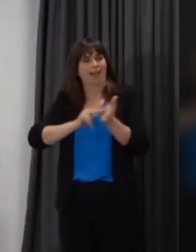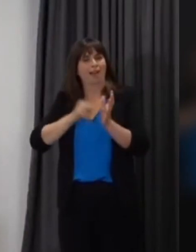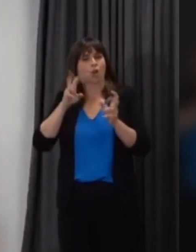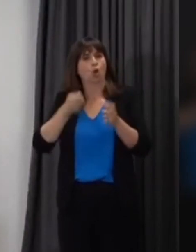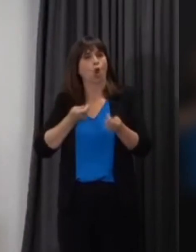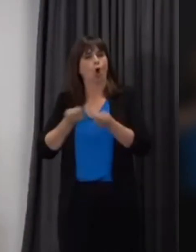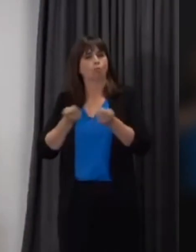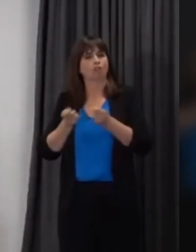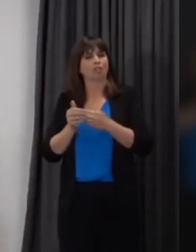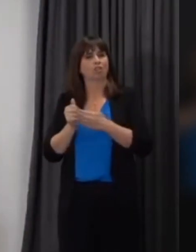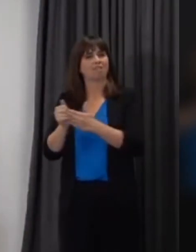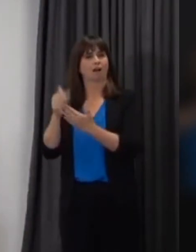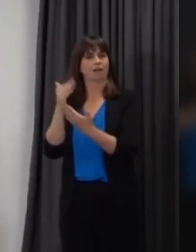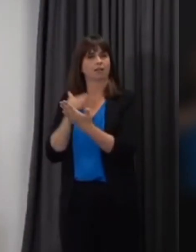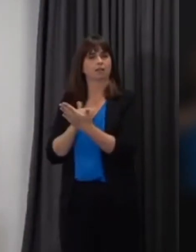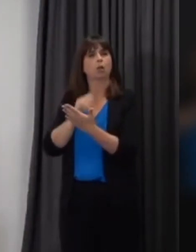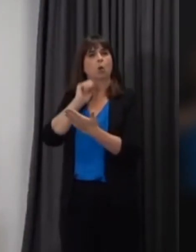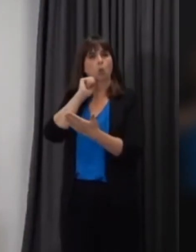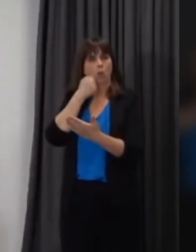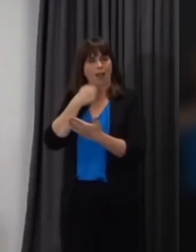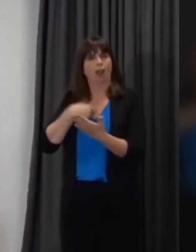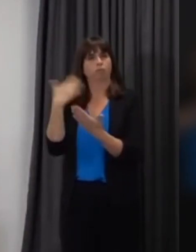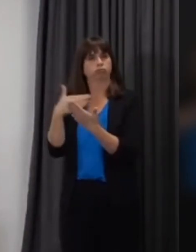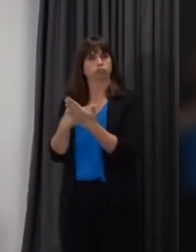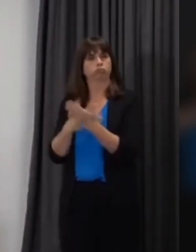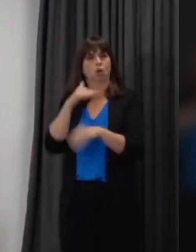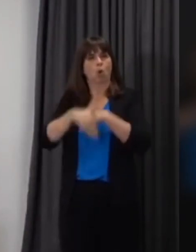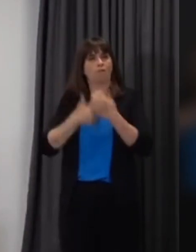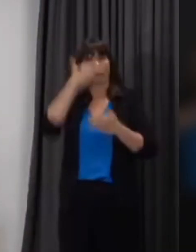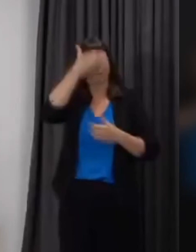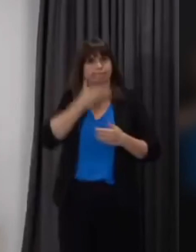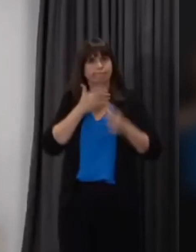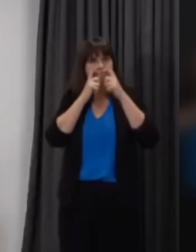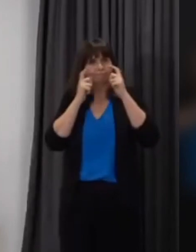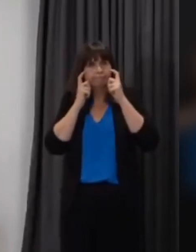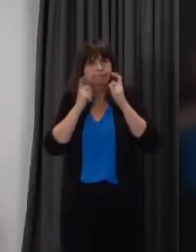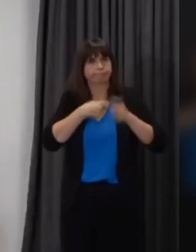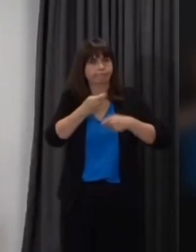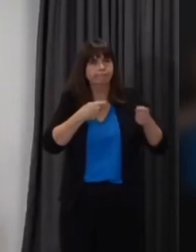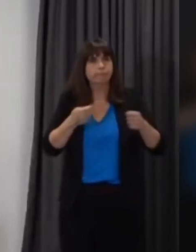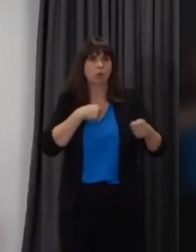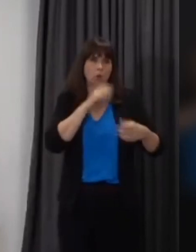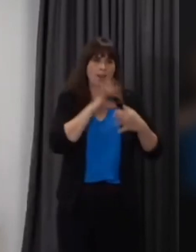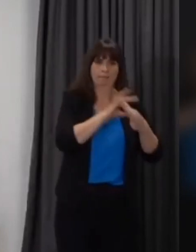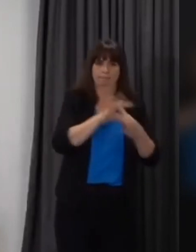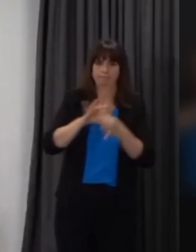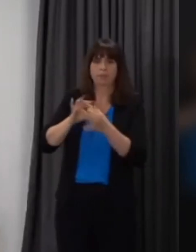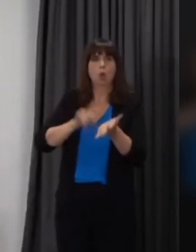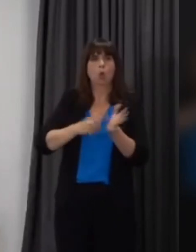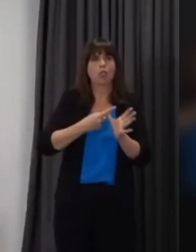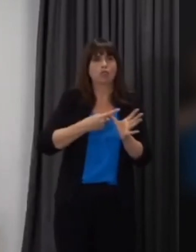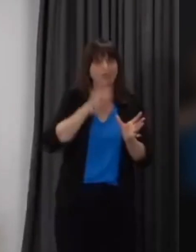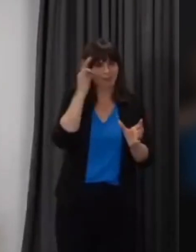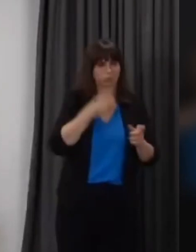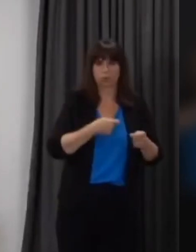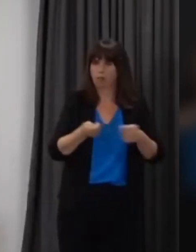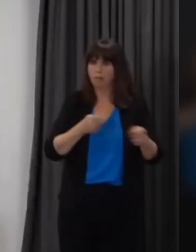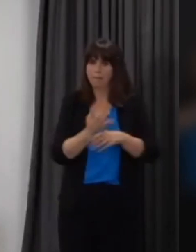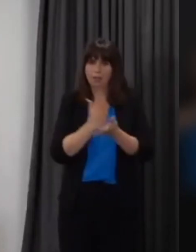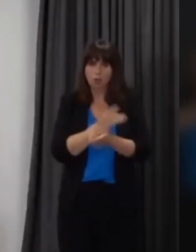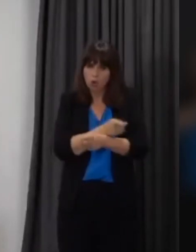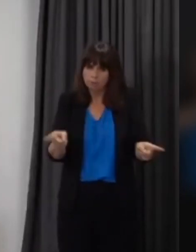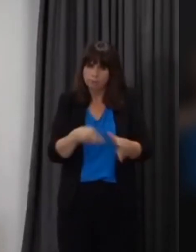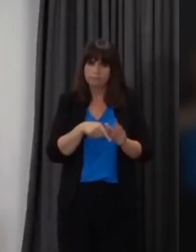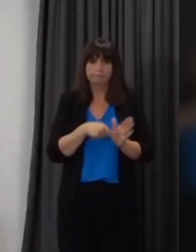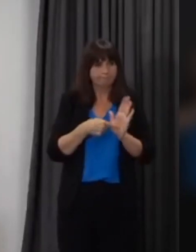guidance uh requirements around ppe and we will be working with our local authorities to ensure that that guidance is implemented when